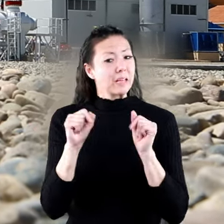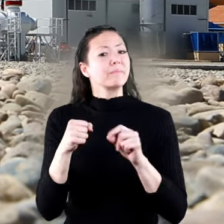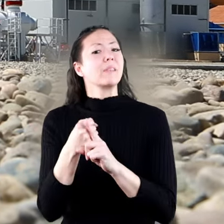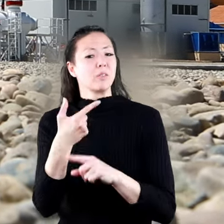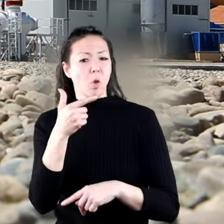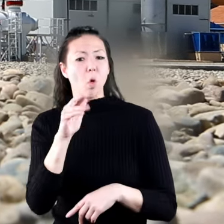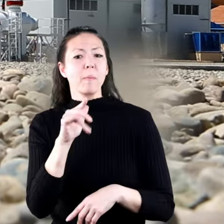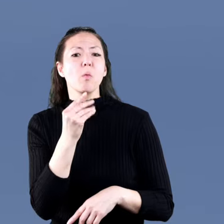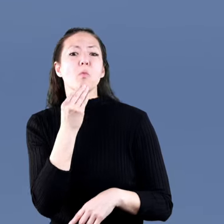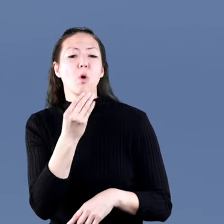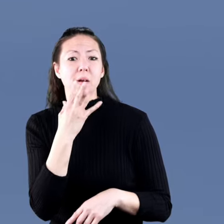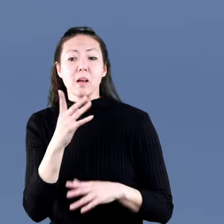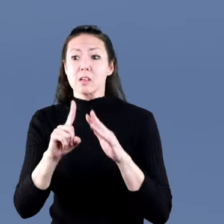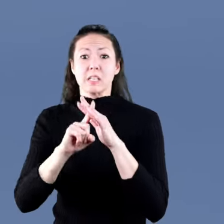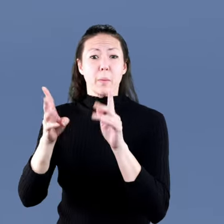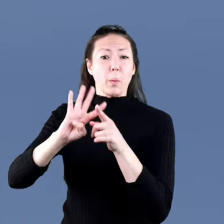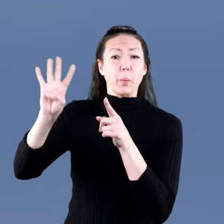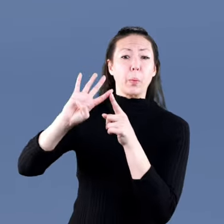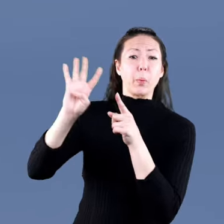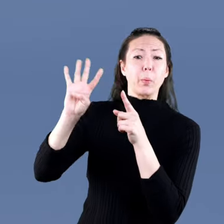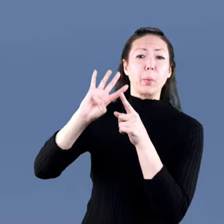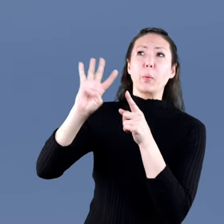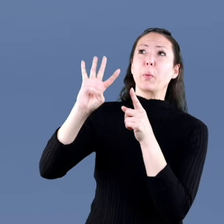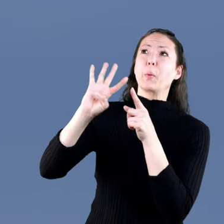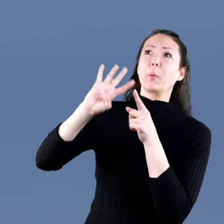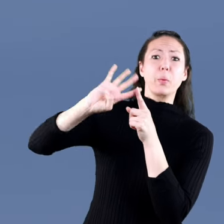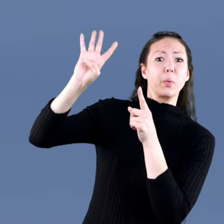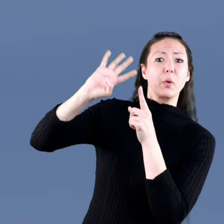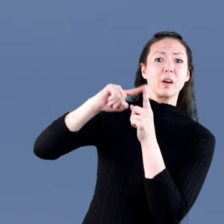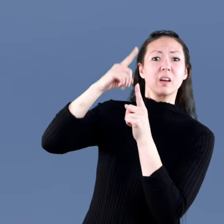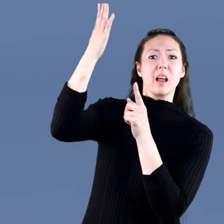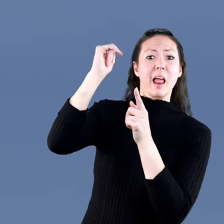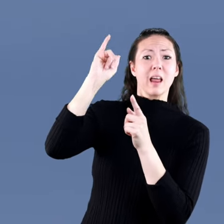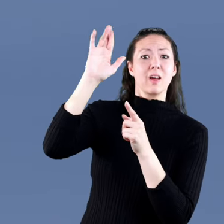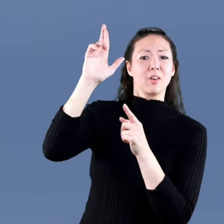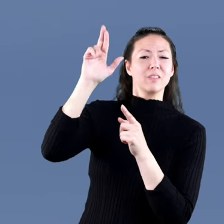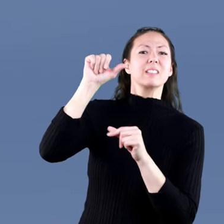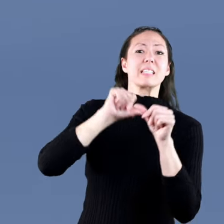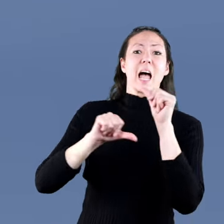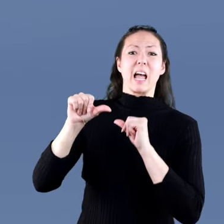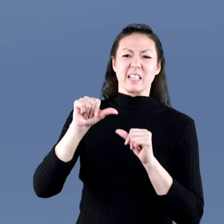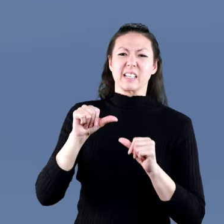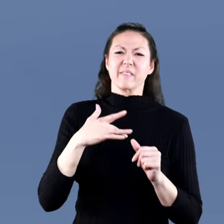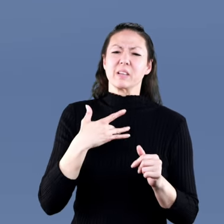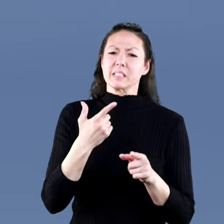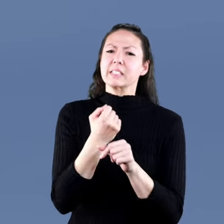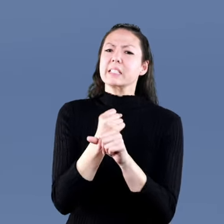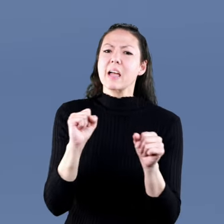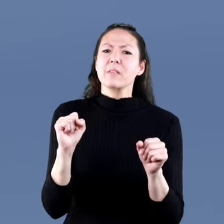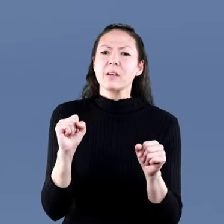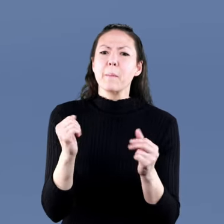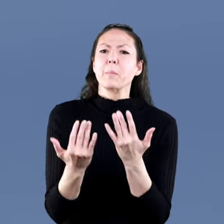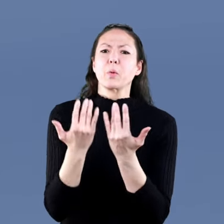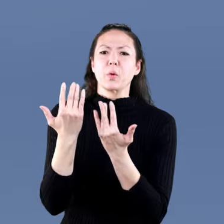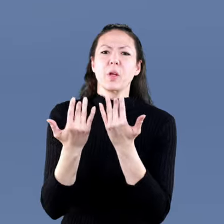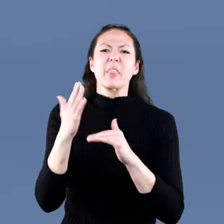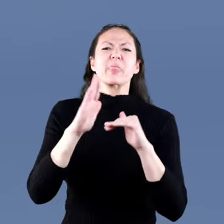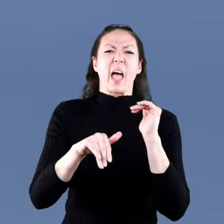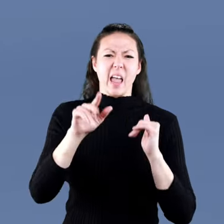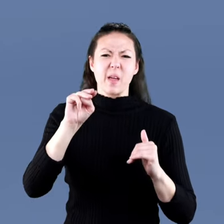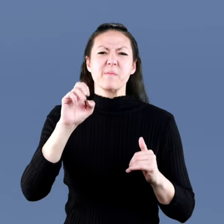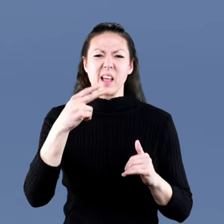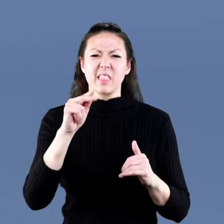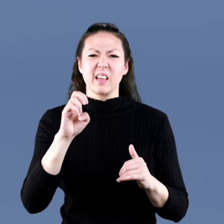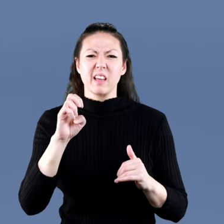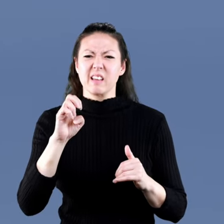therefore global warming. When it does escape into the air through a leak, scientists feel it's safer to burn it off rather than let the